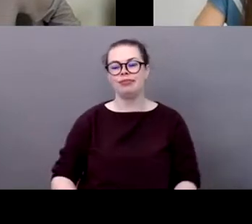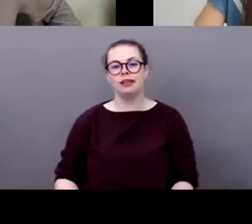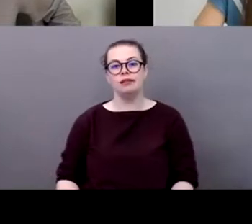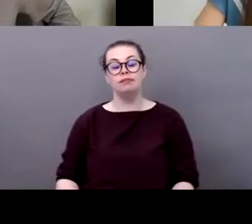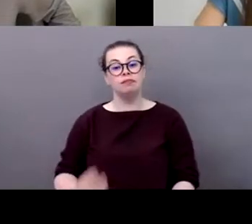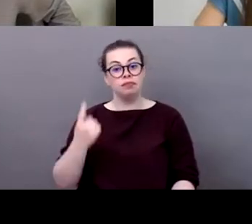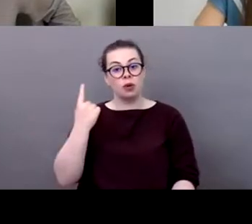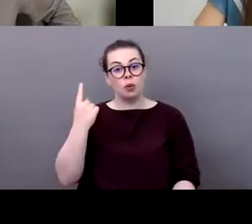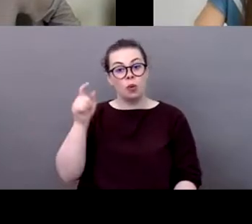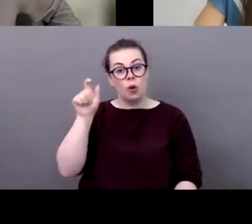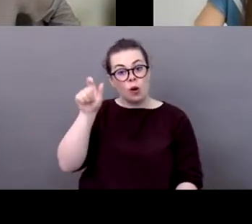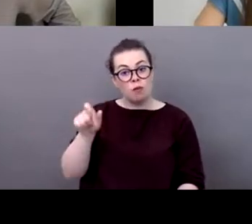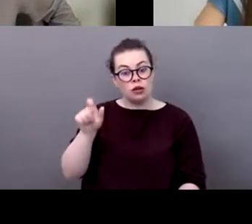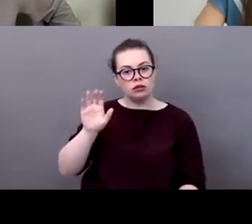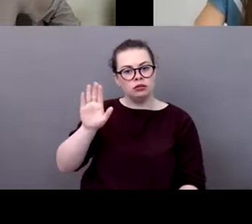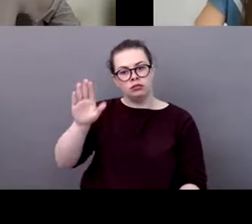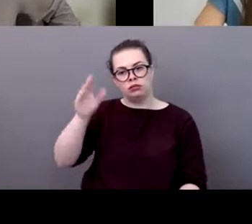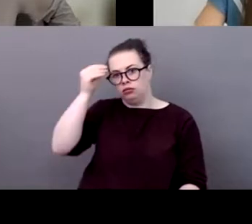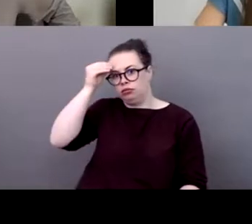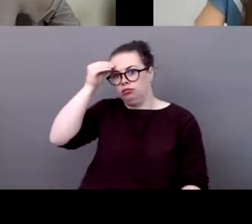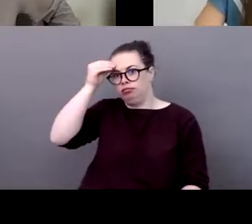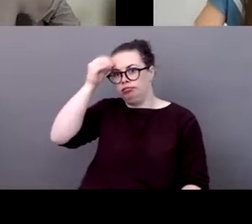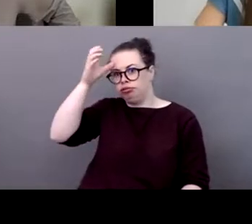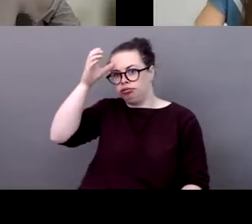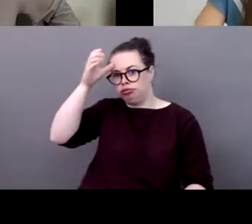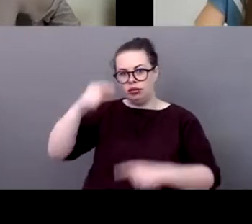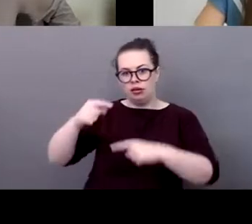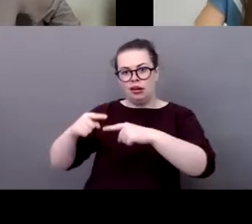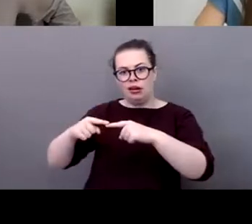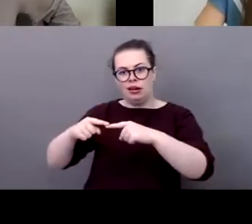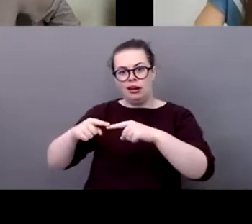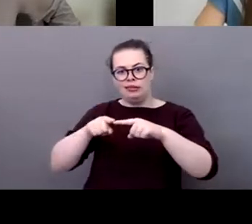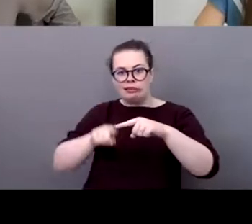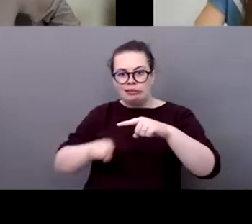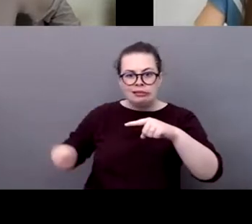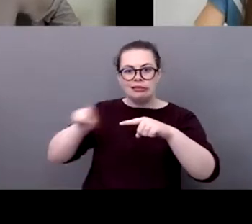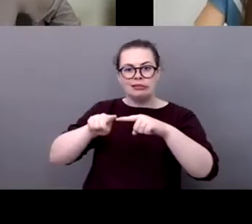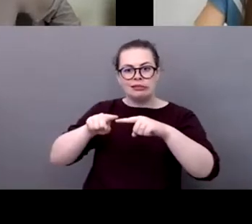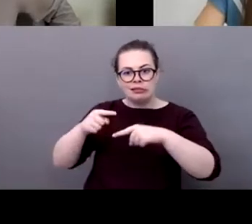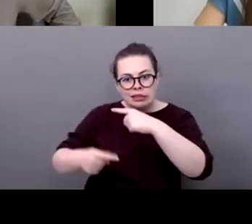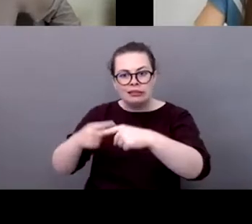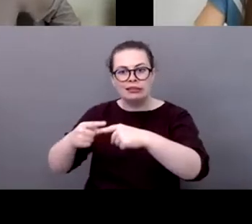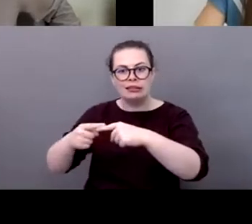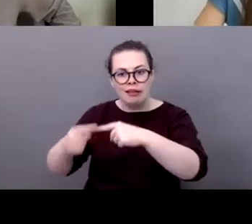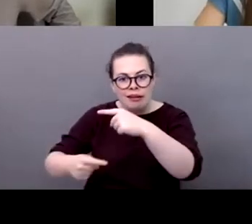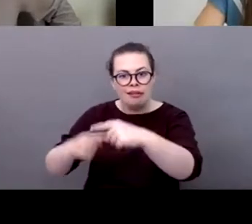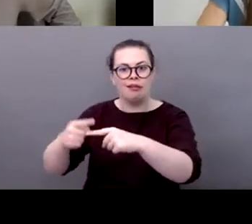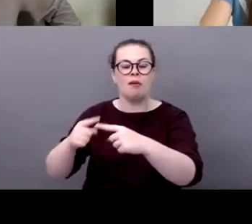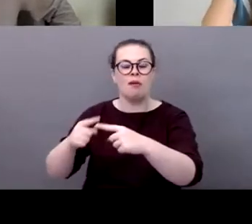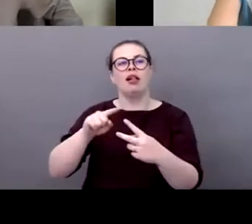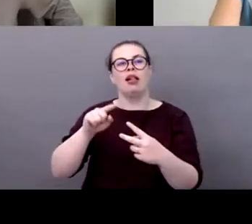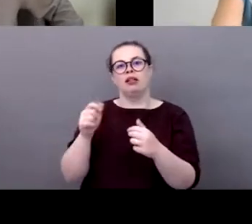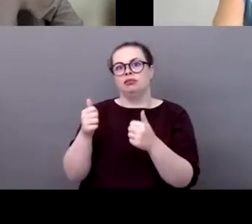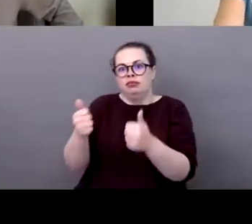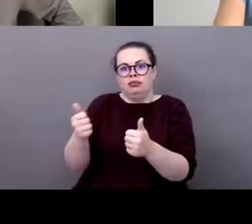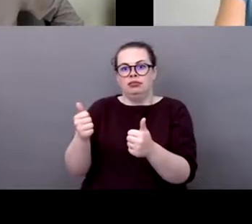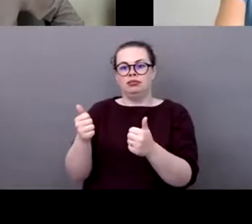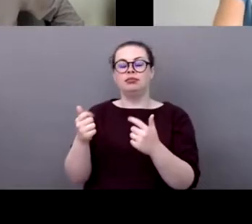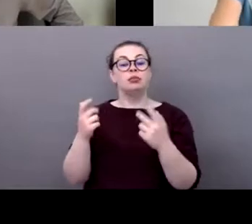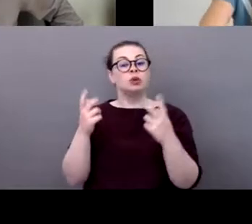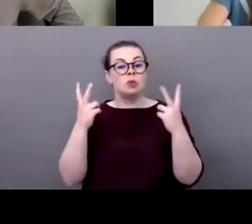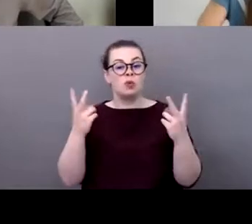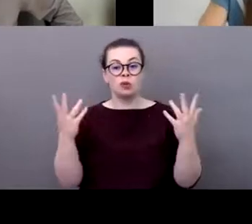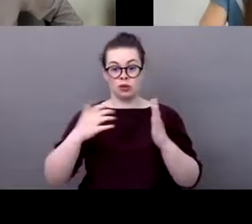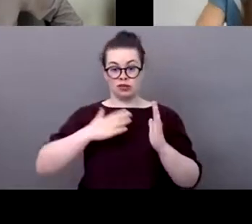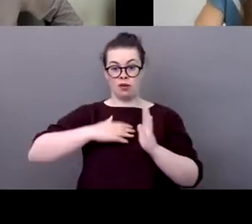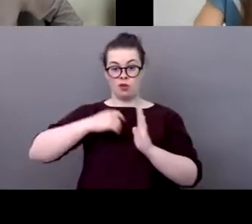sustainability and sport and sustainability but maybe now what's interesting with the project and also for the other projects is to break the barriers between the